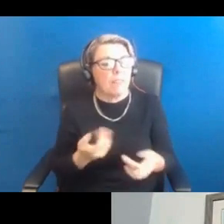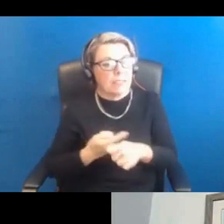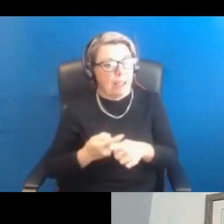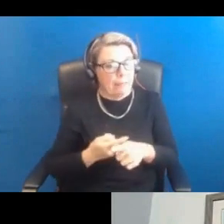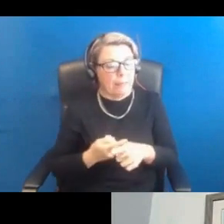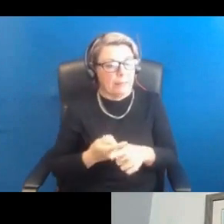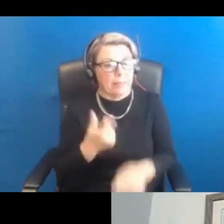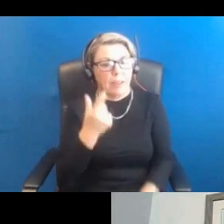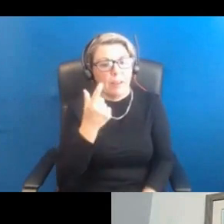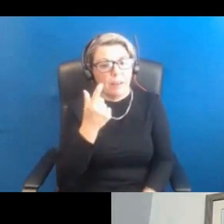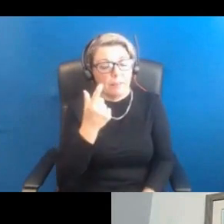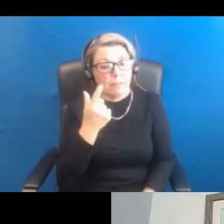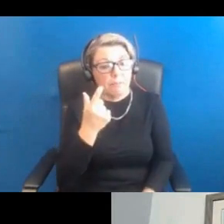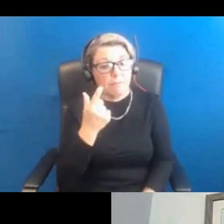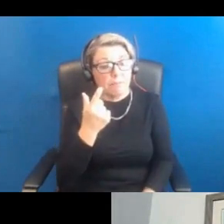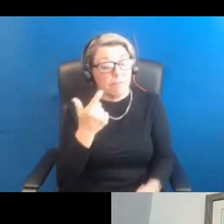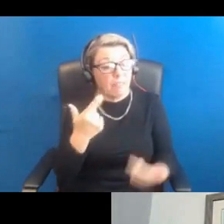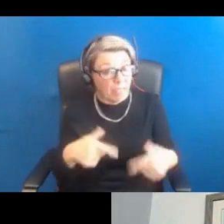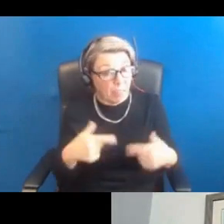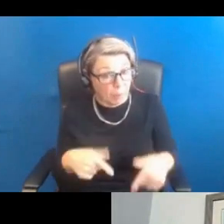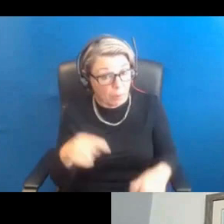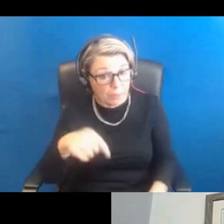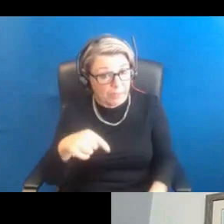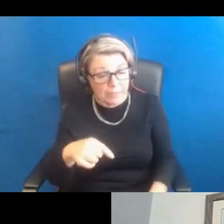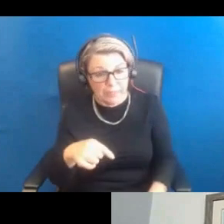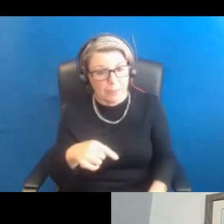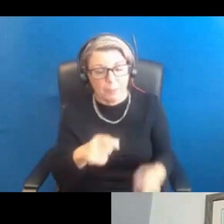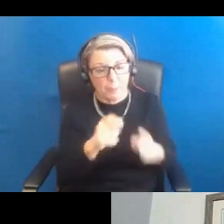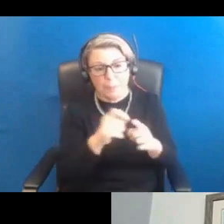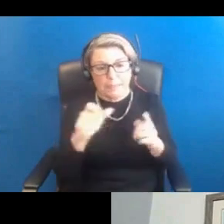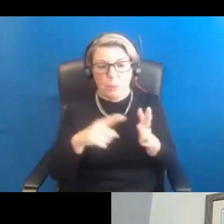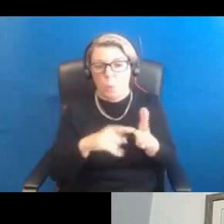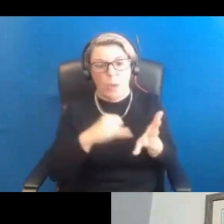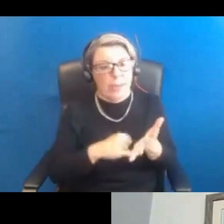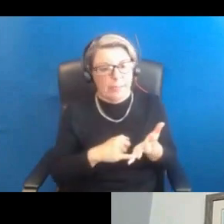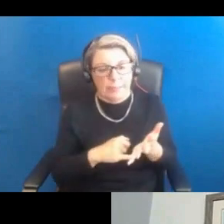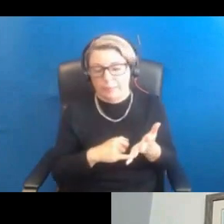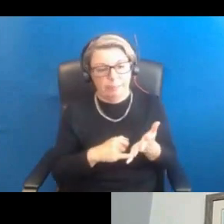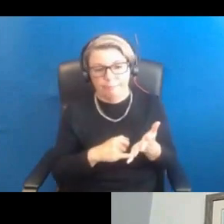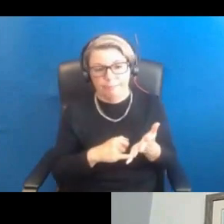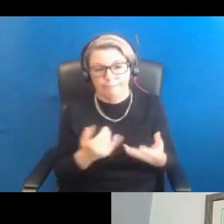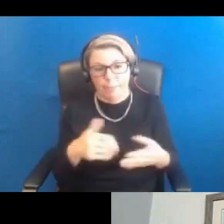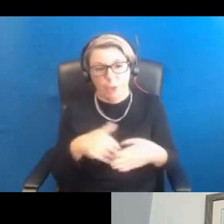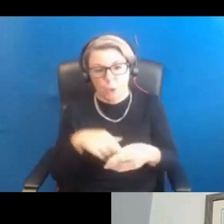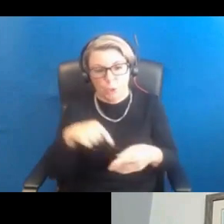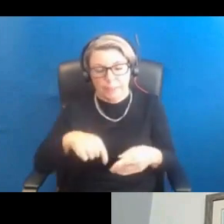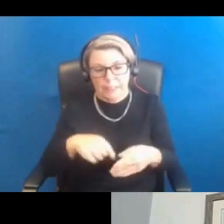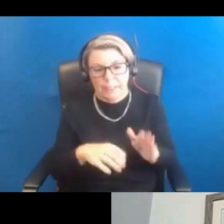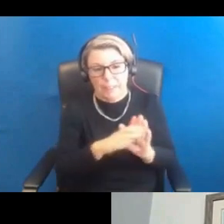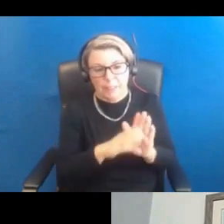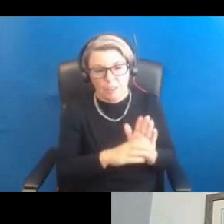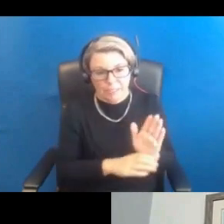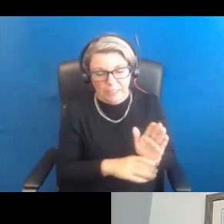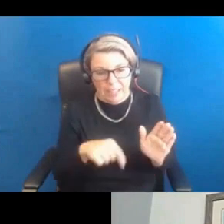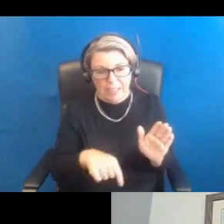happen in Scotland. But at the moment, PCOS is not one of the criteria that would suggest they might be useful.